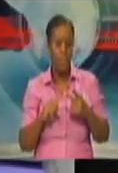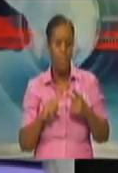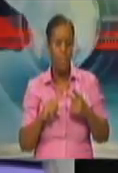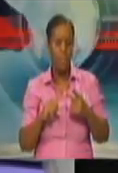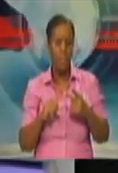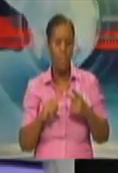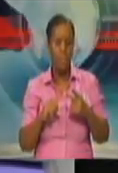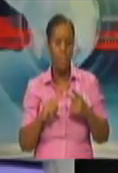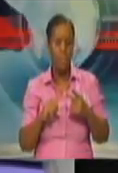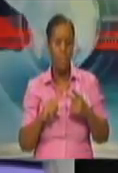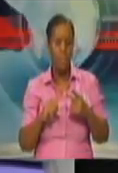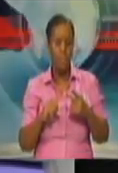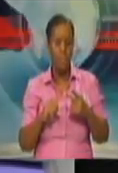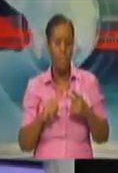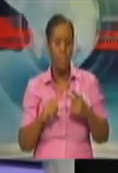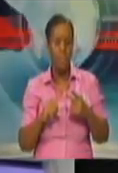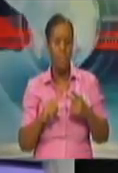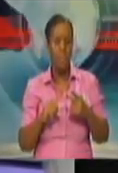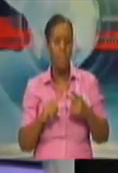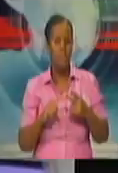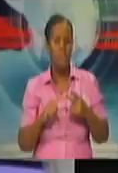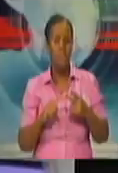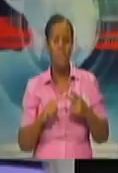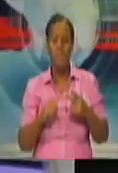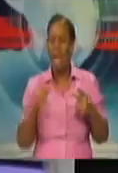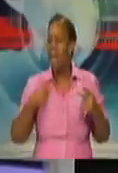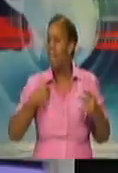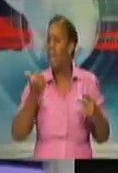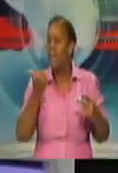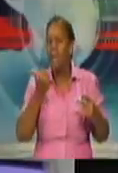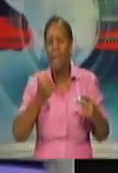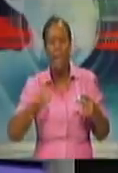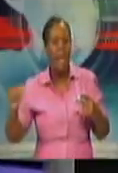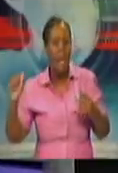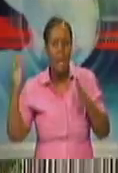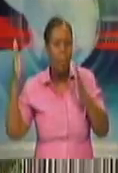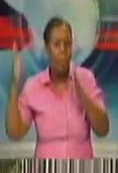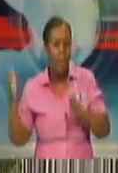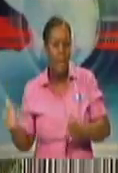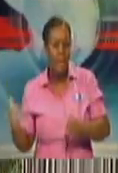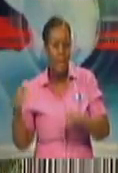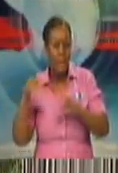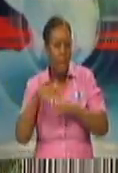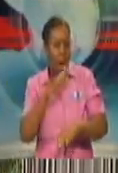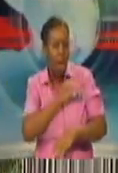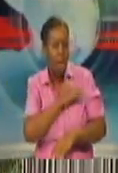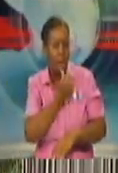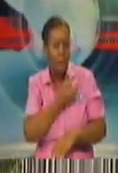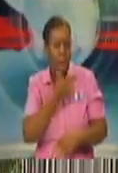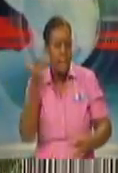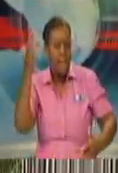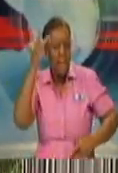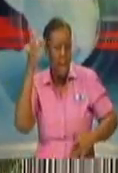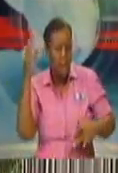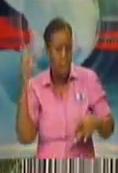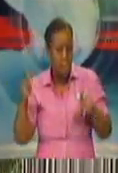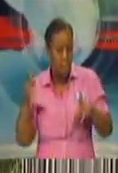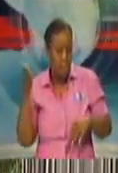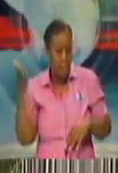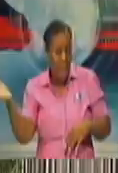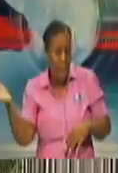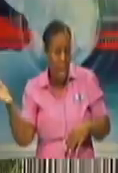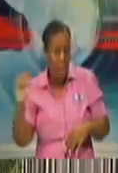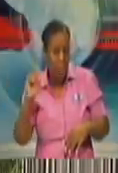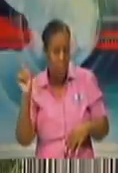have any suspected cases at all in our hospitals or anything like that? Okay. So let me take the first question.